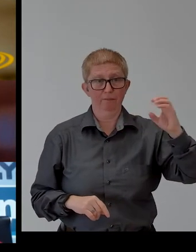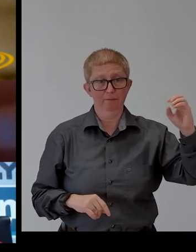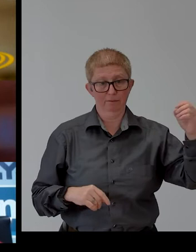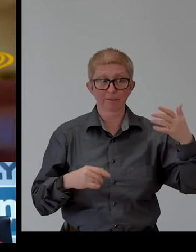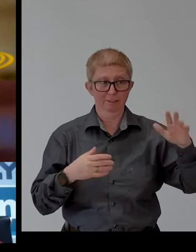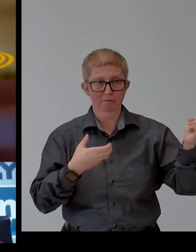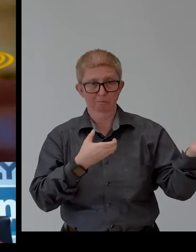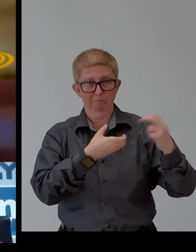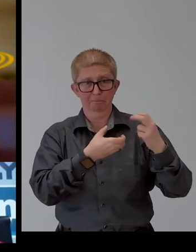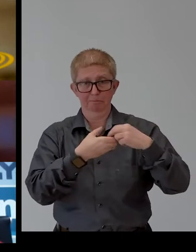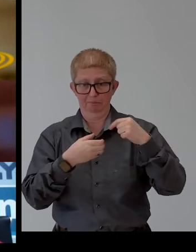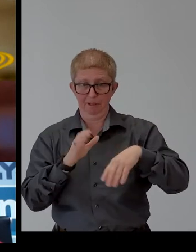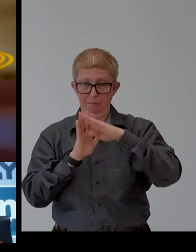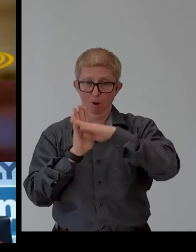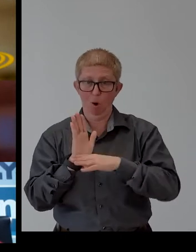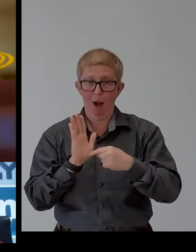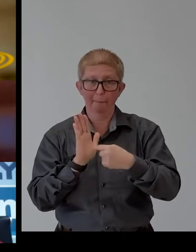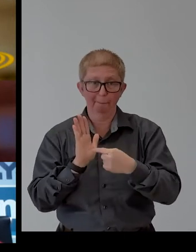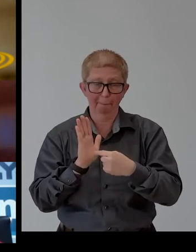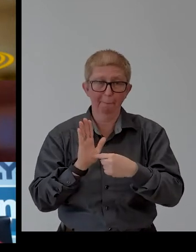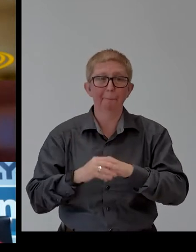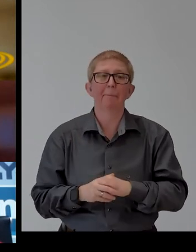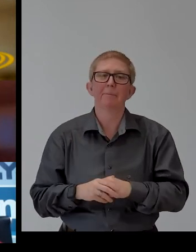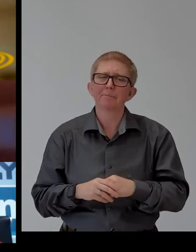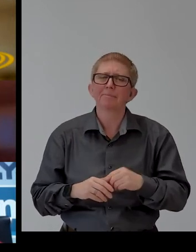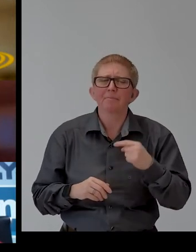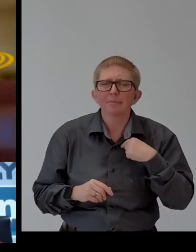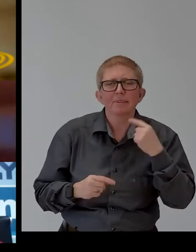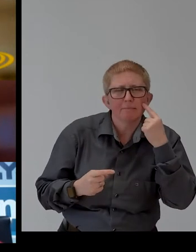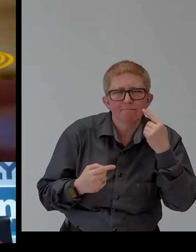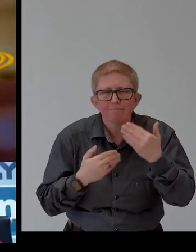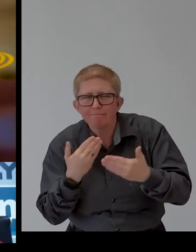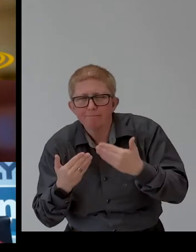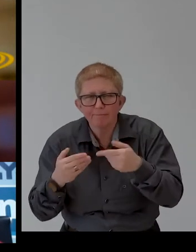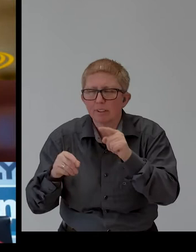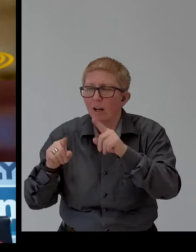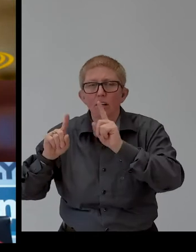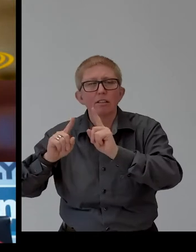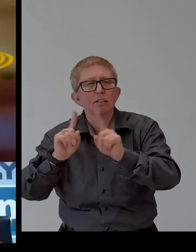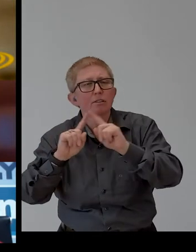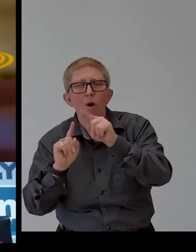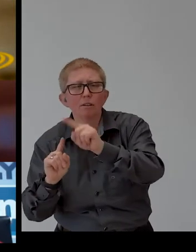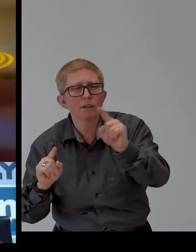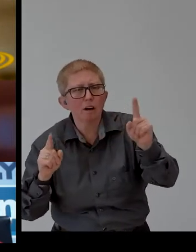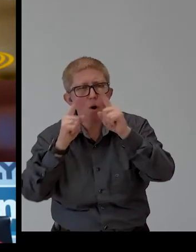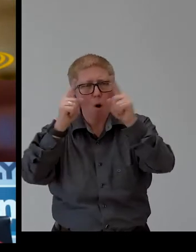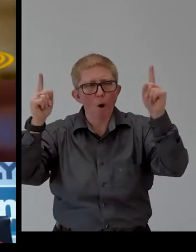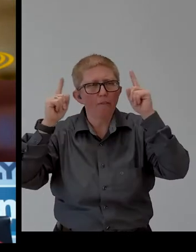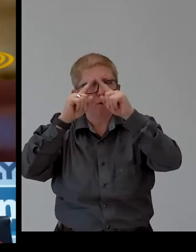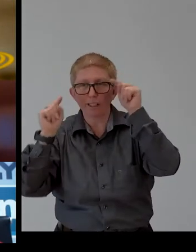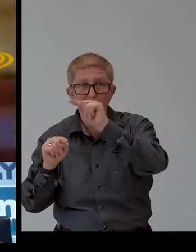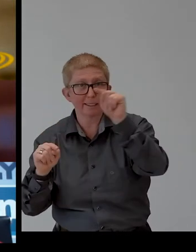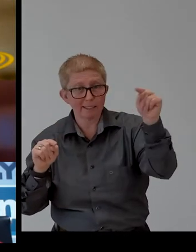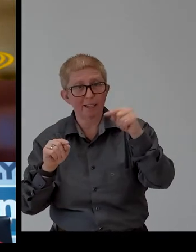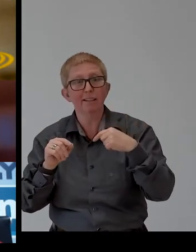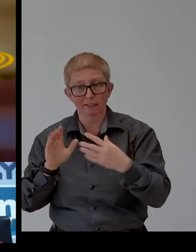We are keen to support our overseas colleagues to replicate the program. All you need is employers who see the business benefit of advancing